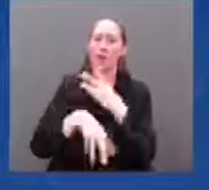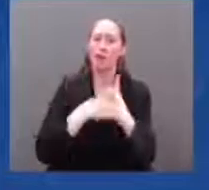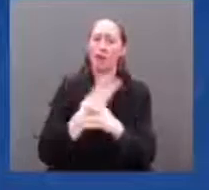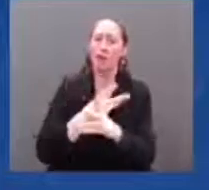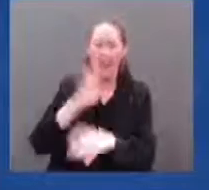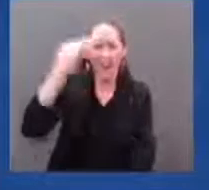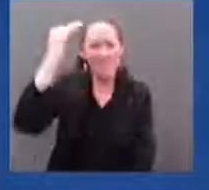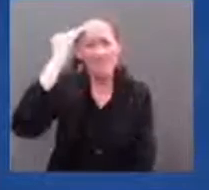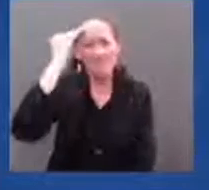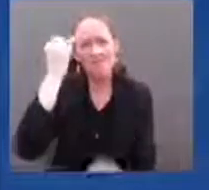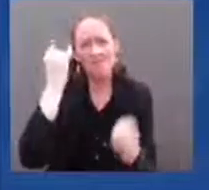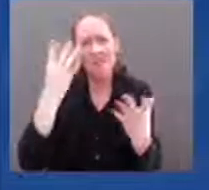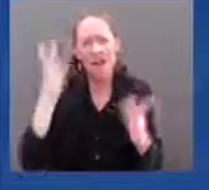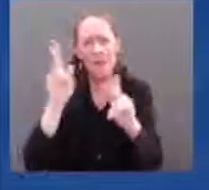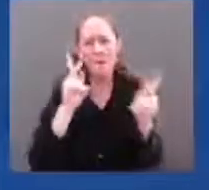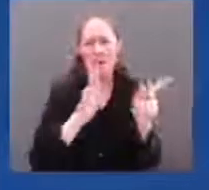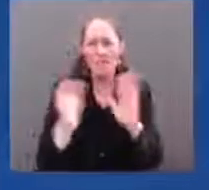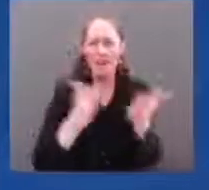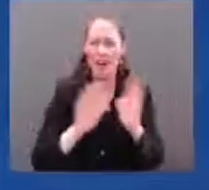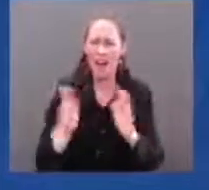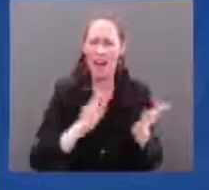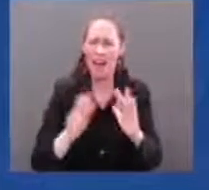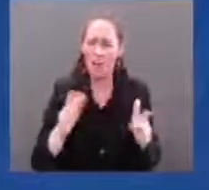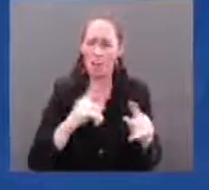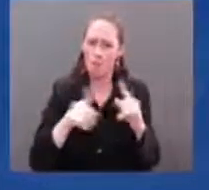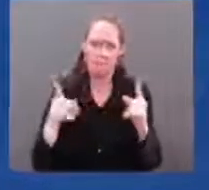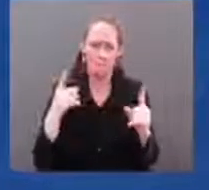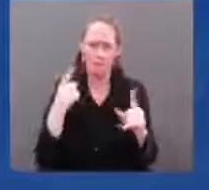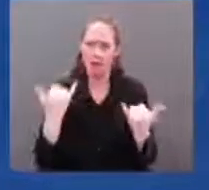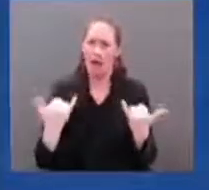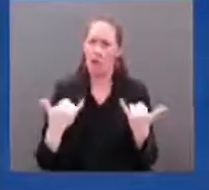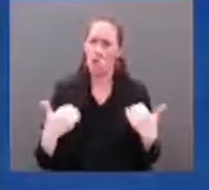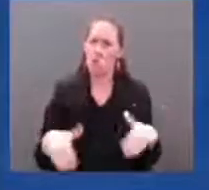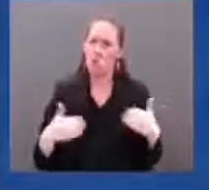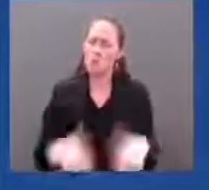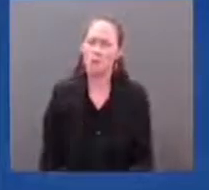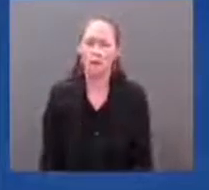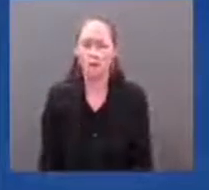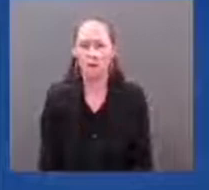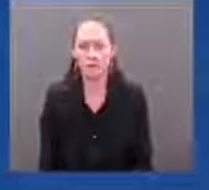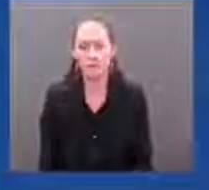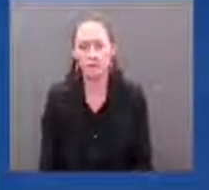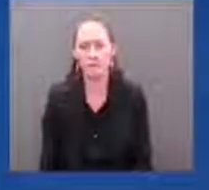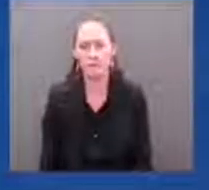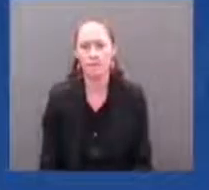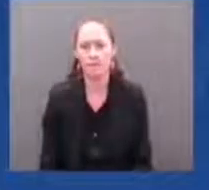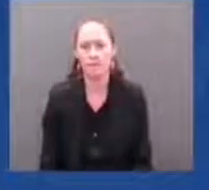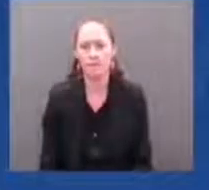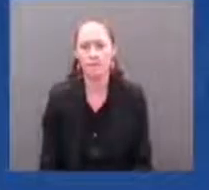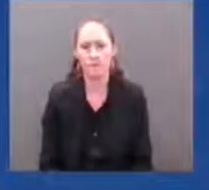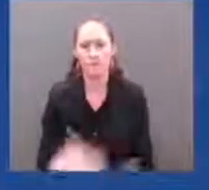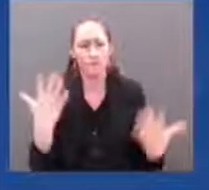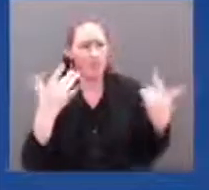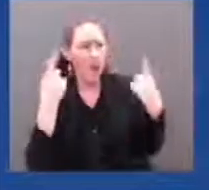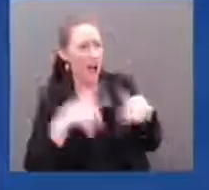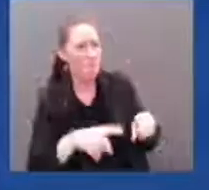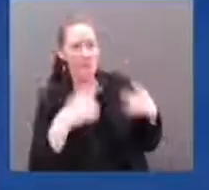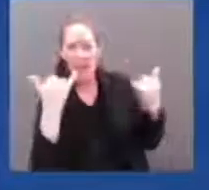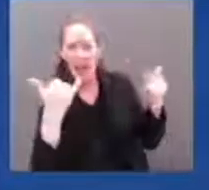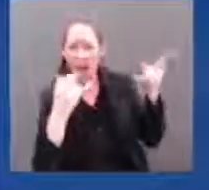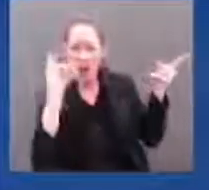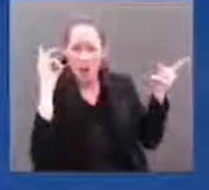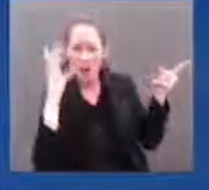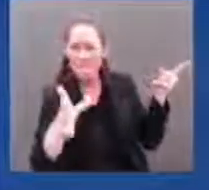when things are shifting. We're going to, there's going to be a new world order out there. And we've got to lead it. We've got to unite the rest of the free world in doing